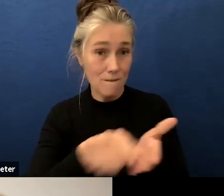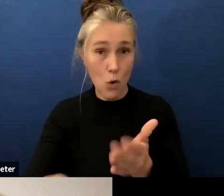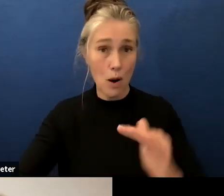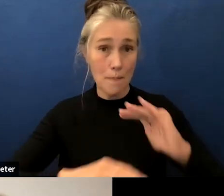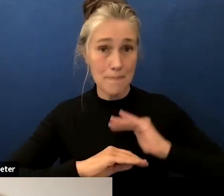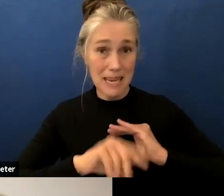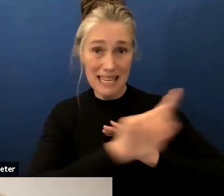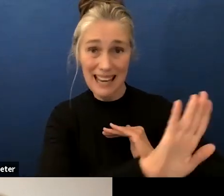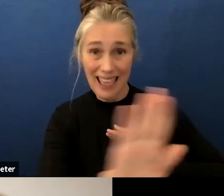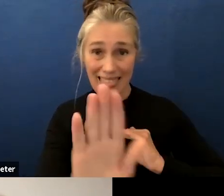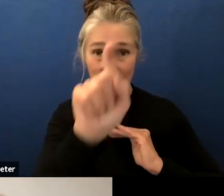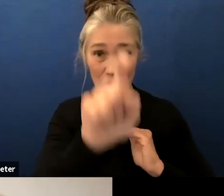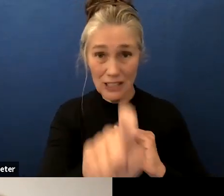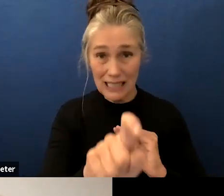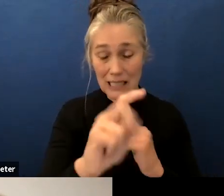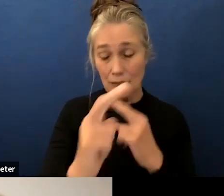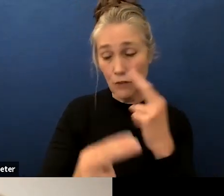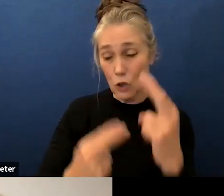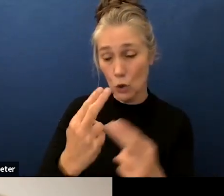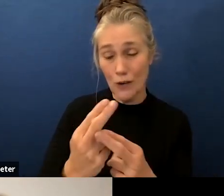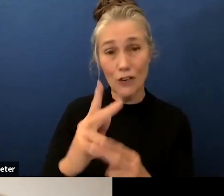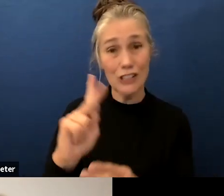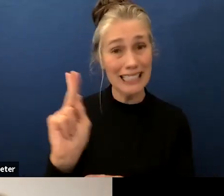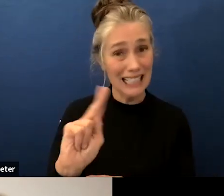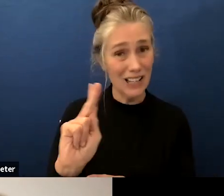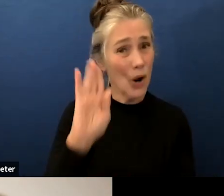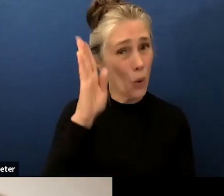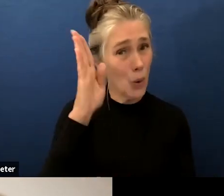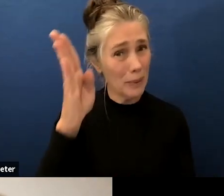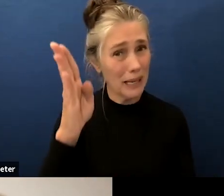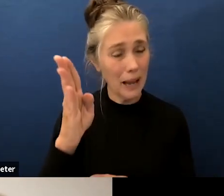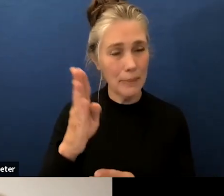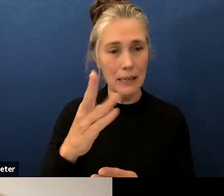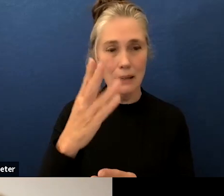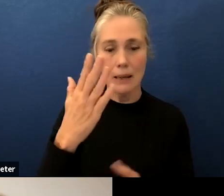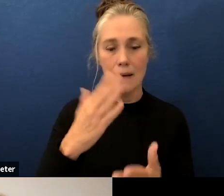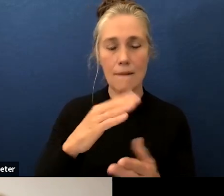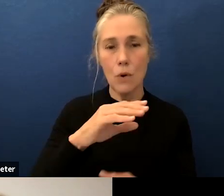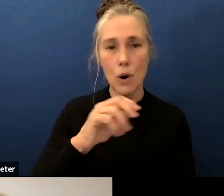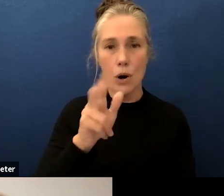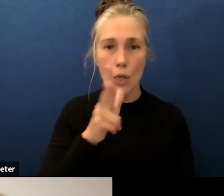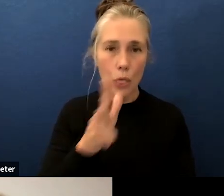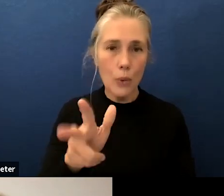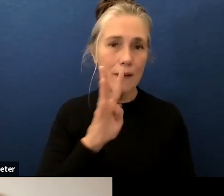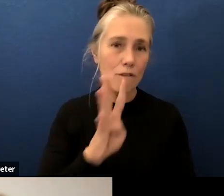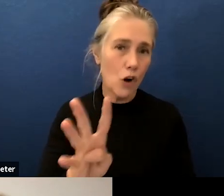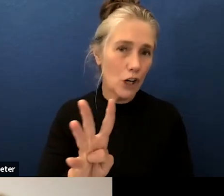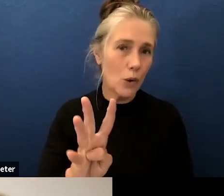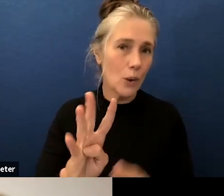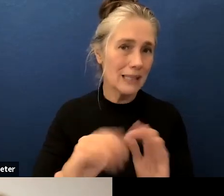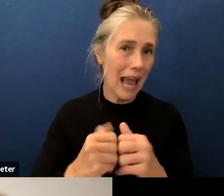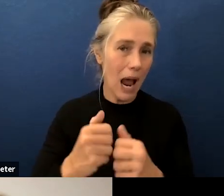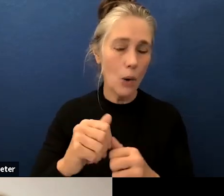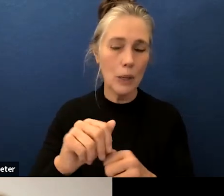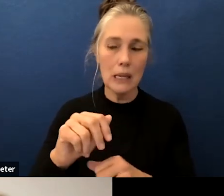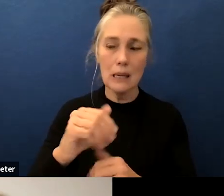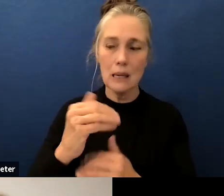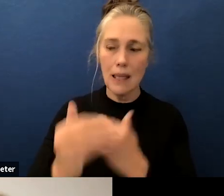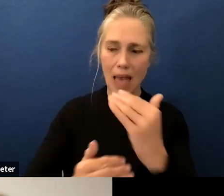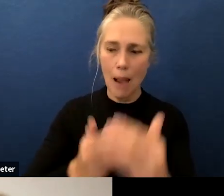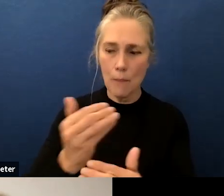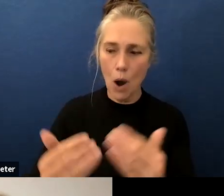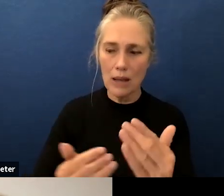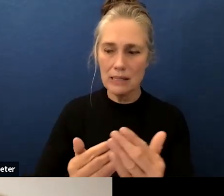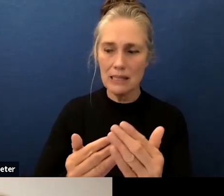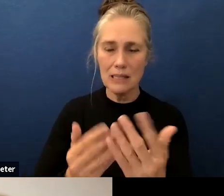universal you know uh kindergarten that's coming like in three three and four year olds how are we able to to work through that process um